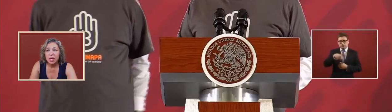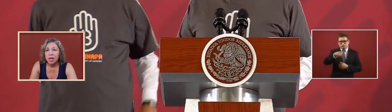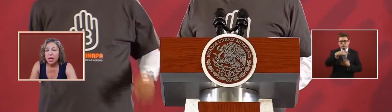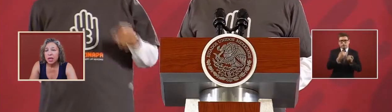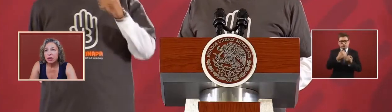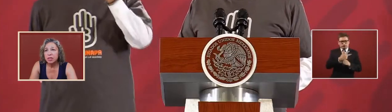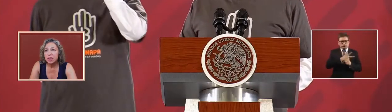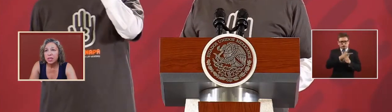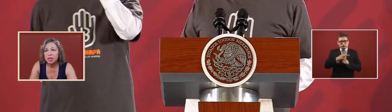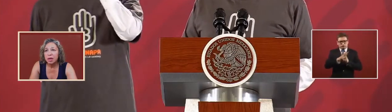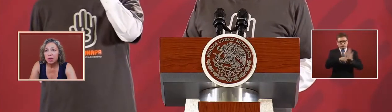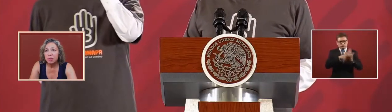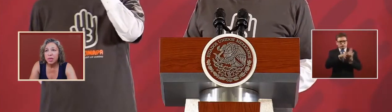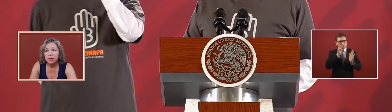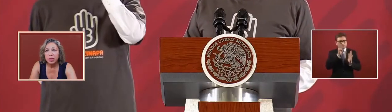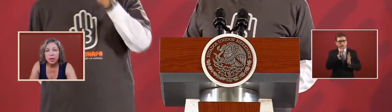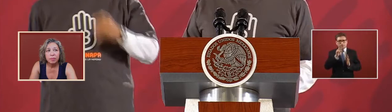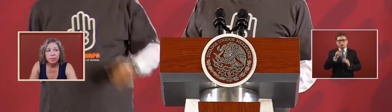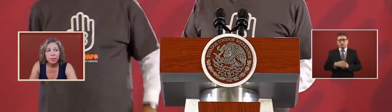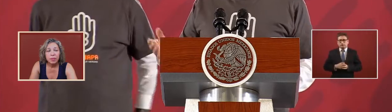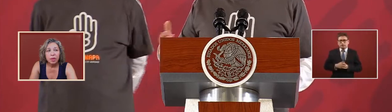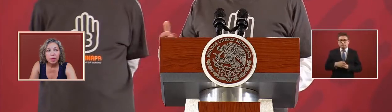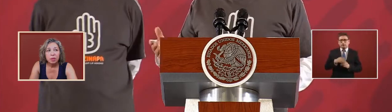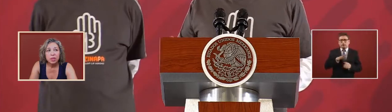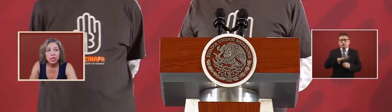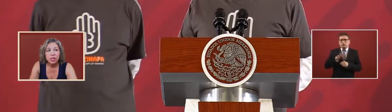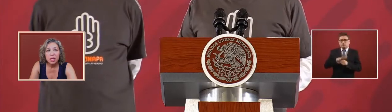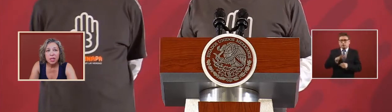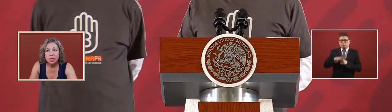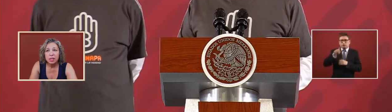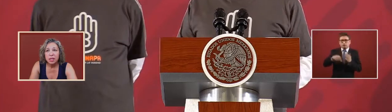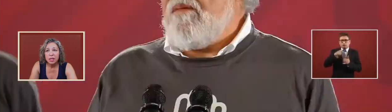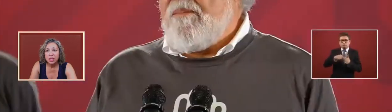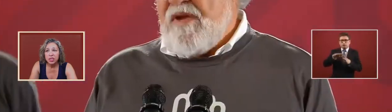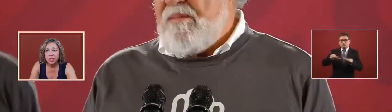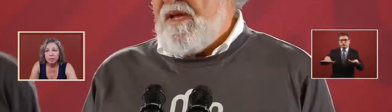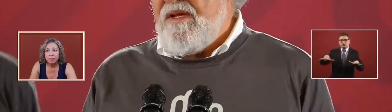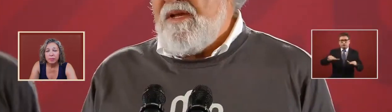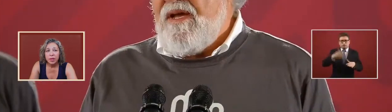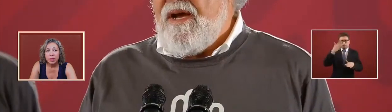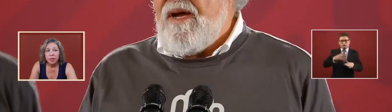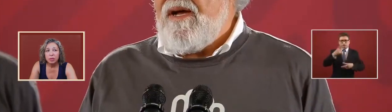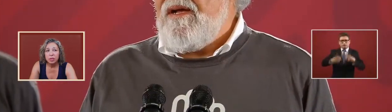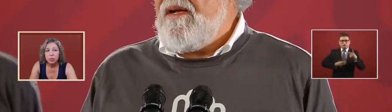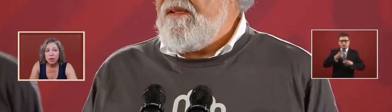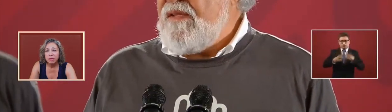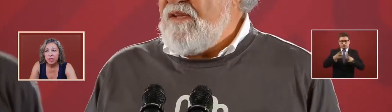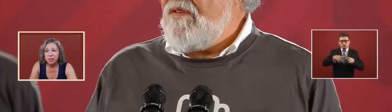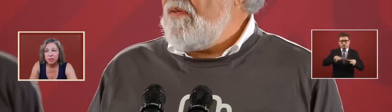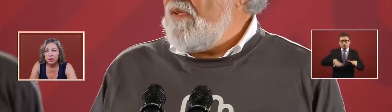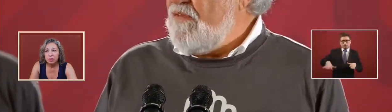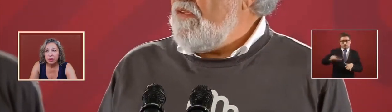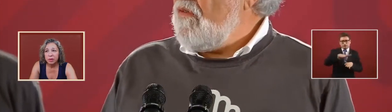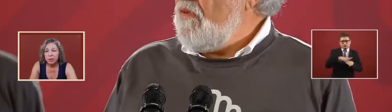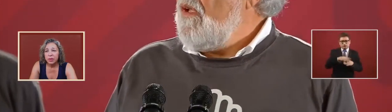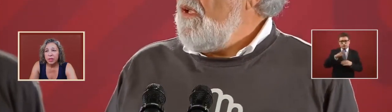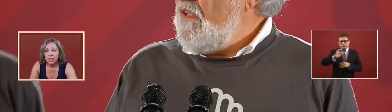and you can see in the documentary which is the installation that was previous